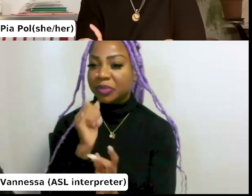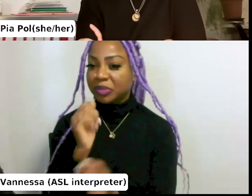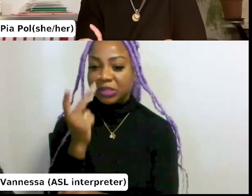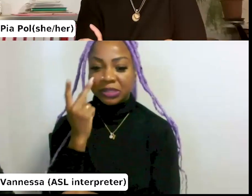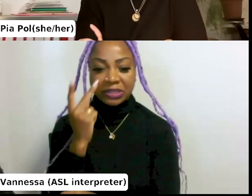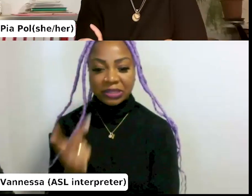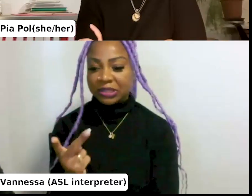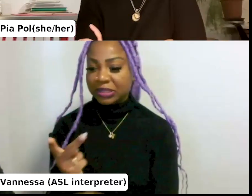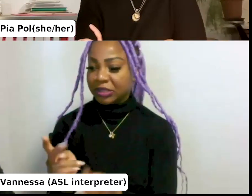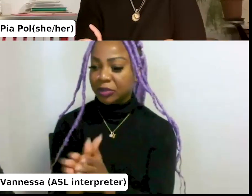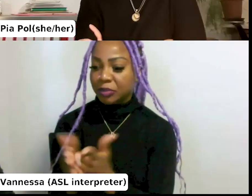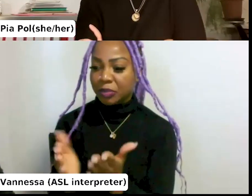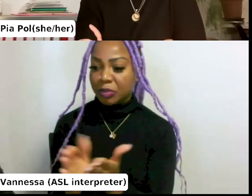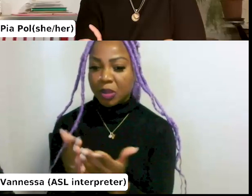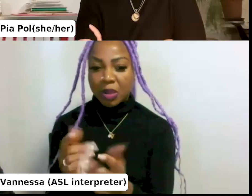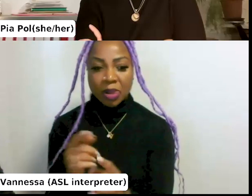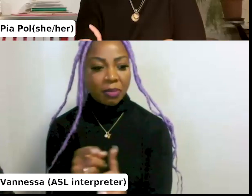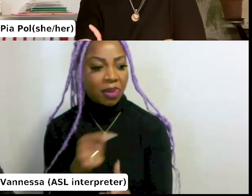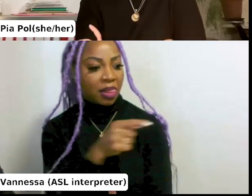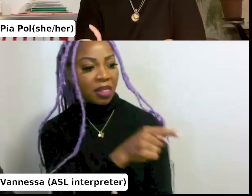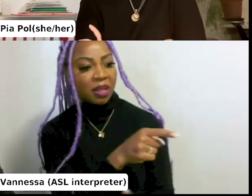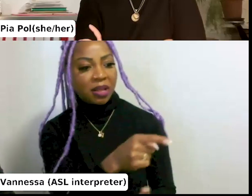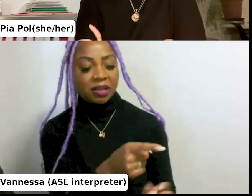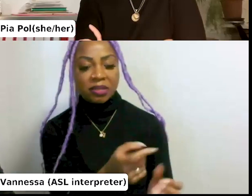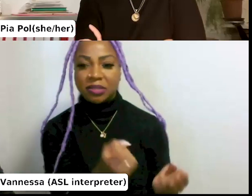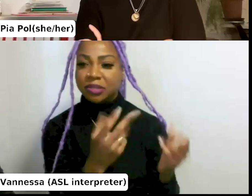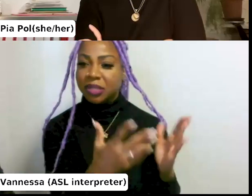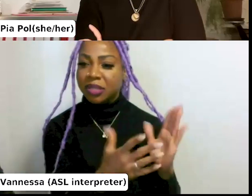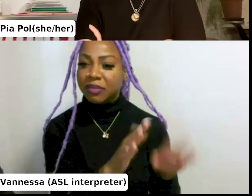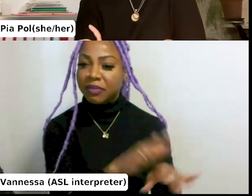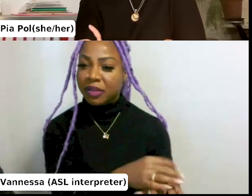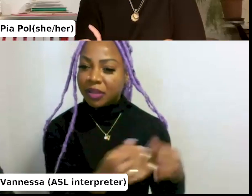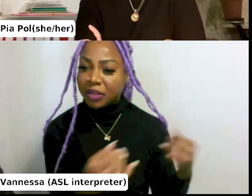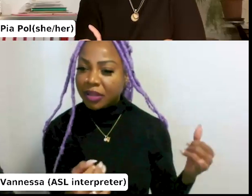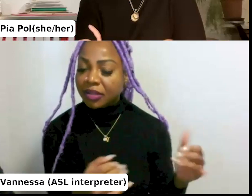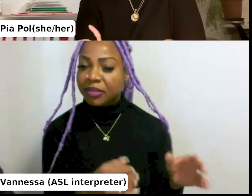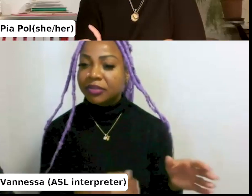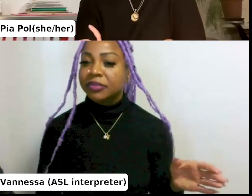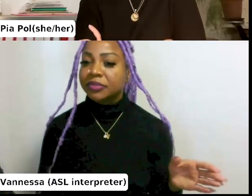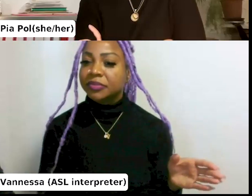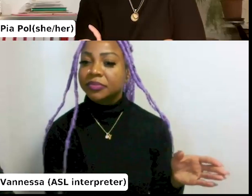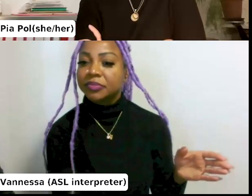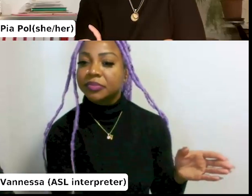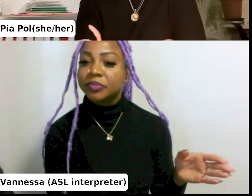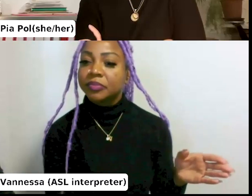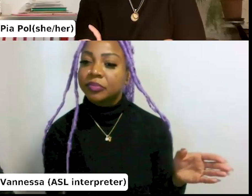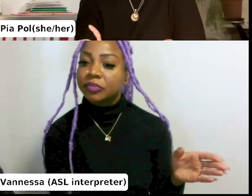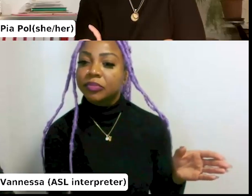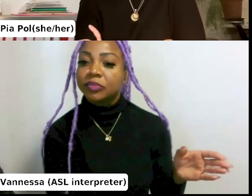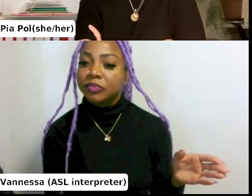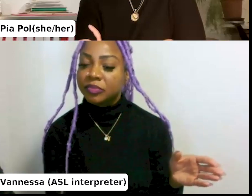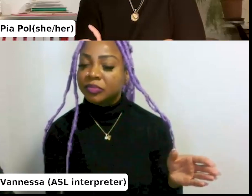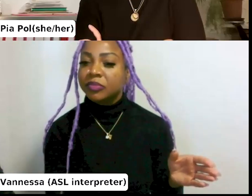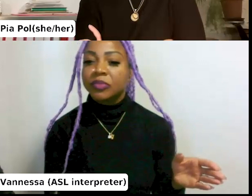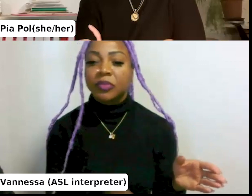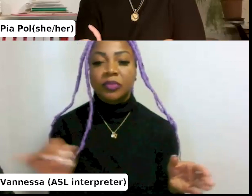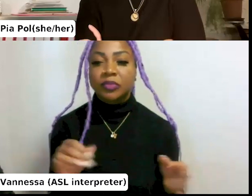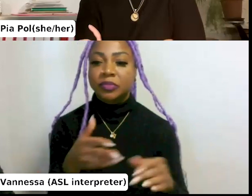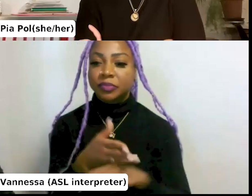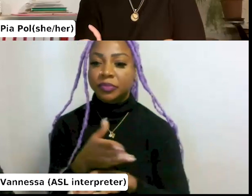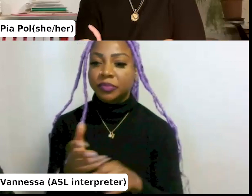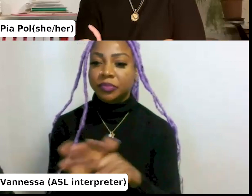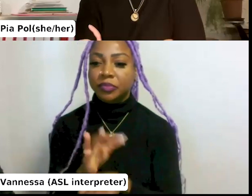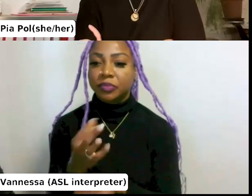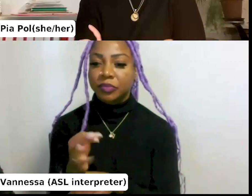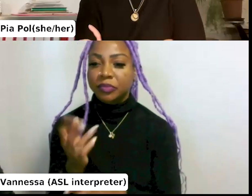more seen, but there is this, like this lack of interaction that, and I think maybe also, especially after the whole COVID thing, that people are